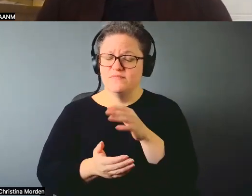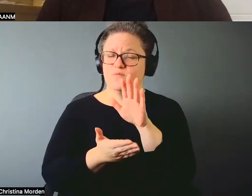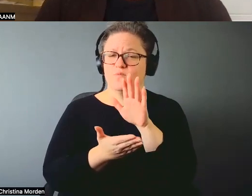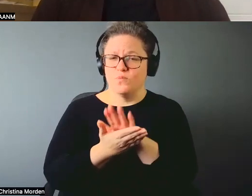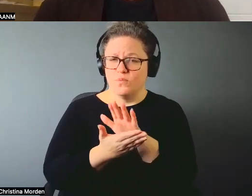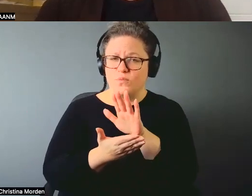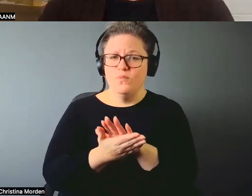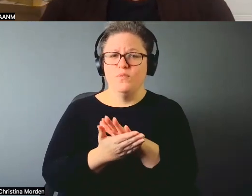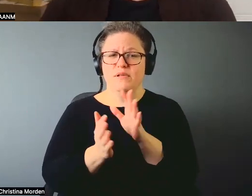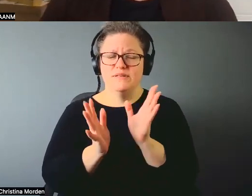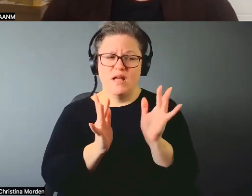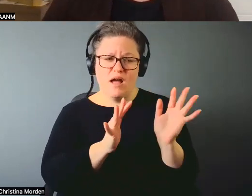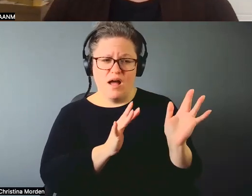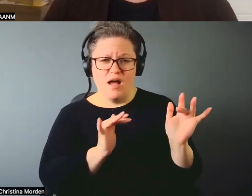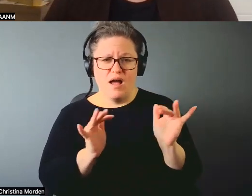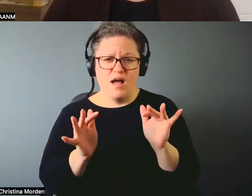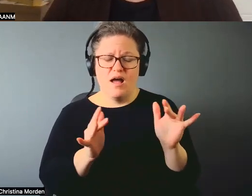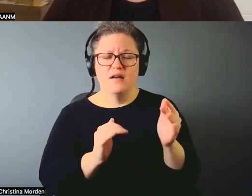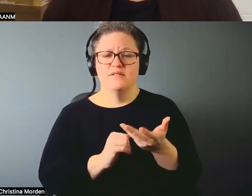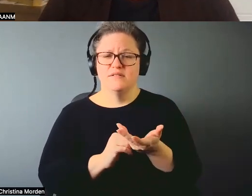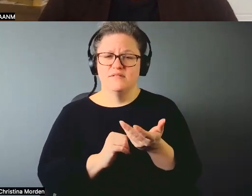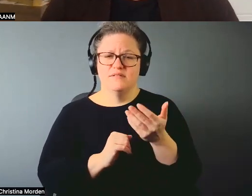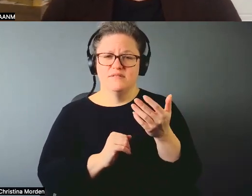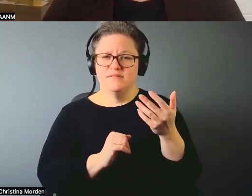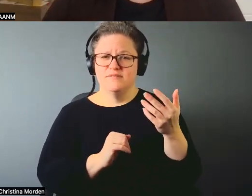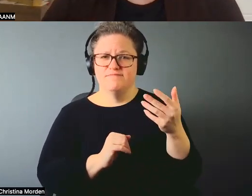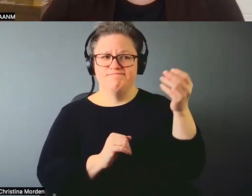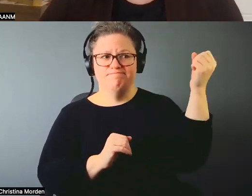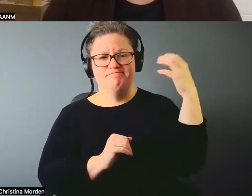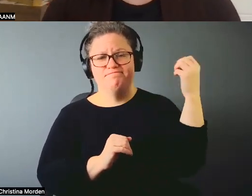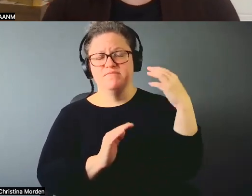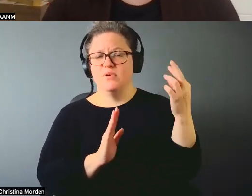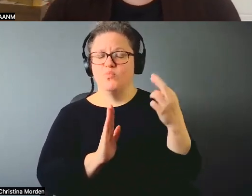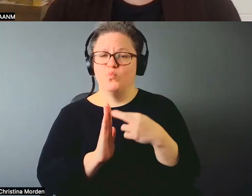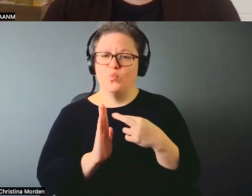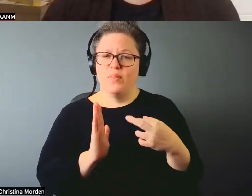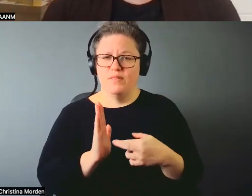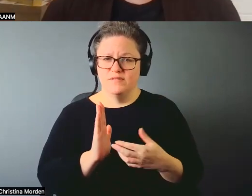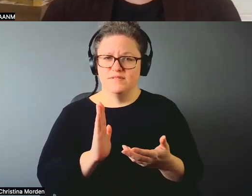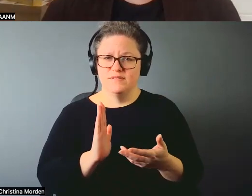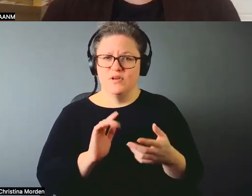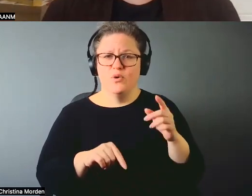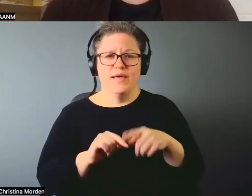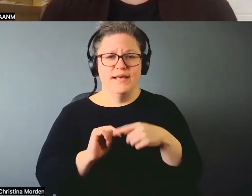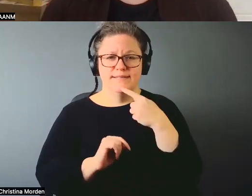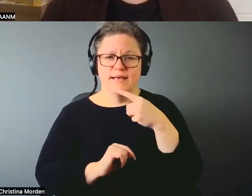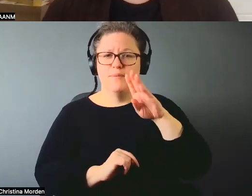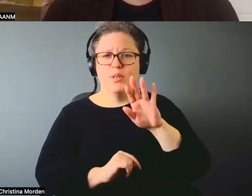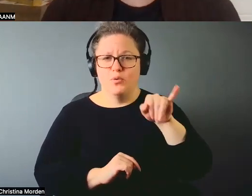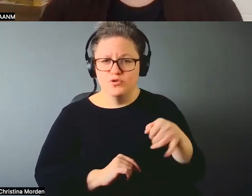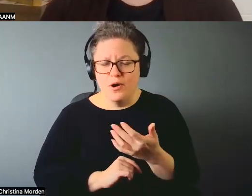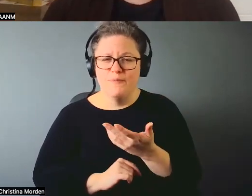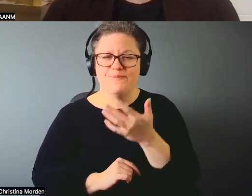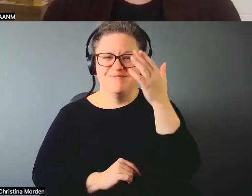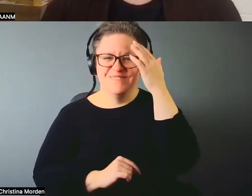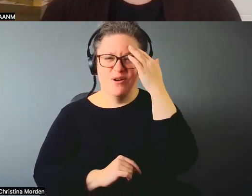you know, they would give us these rules, you know, couldn't say blow job, you couldn't like, you know,